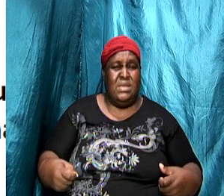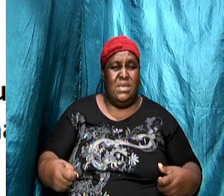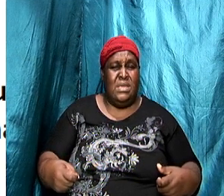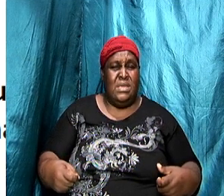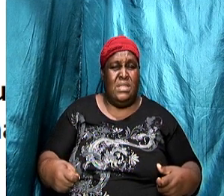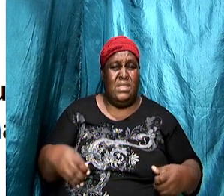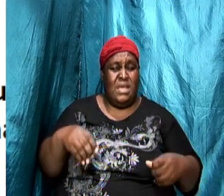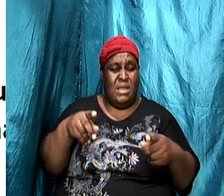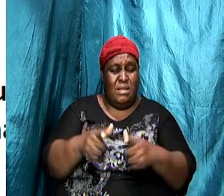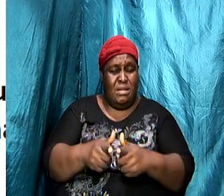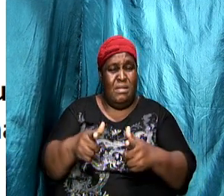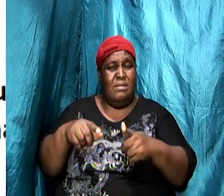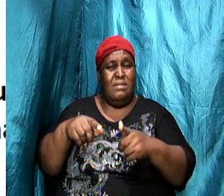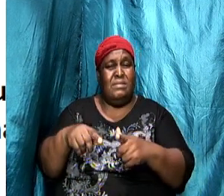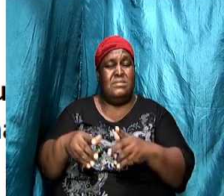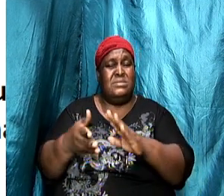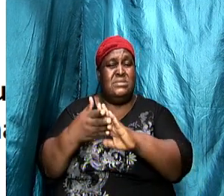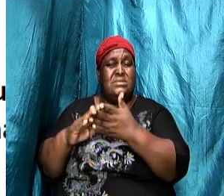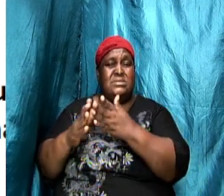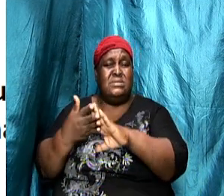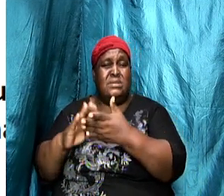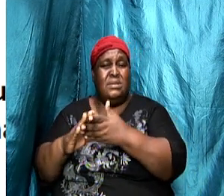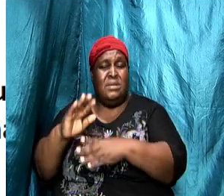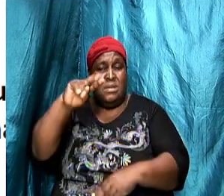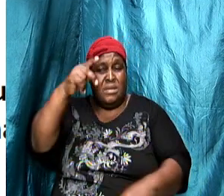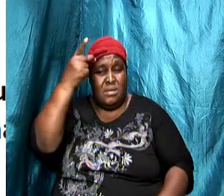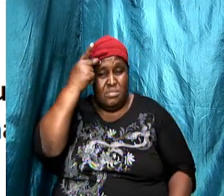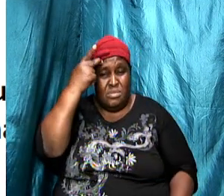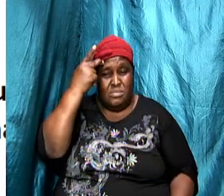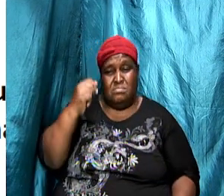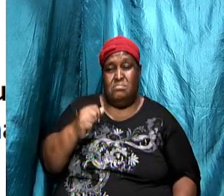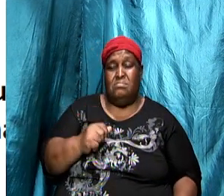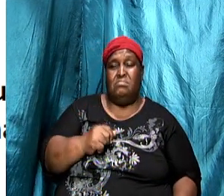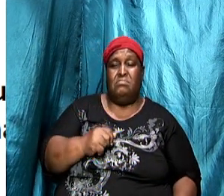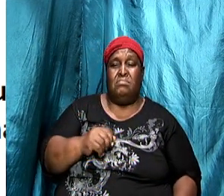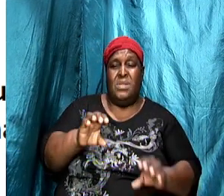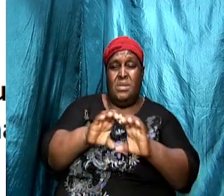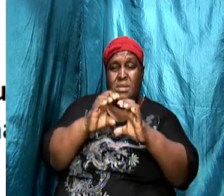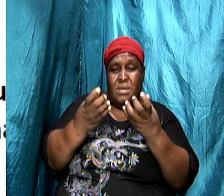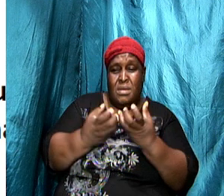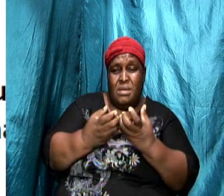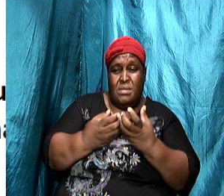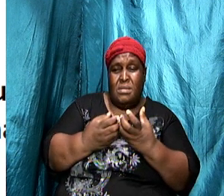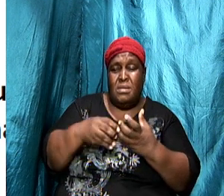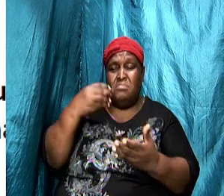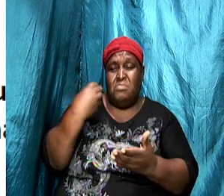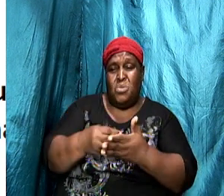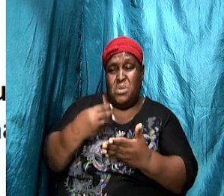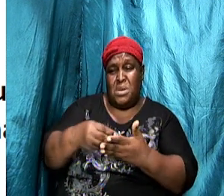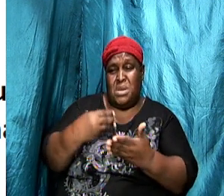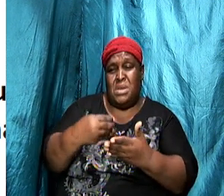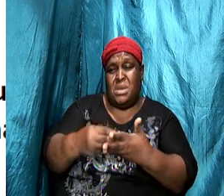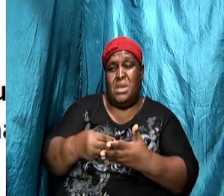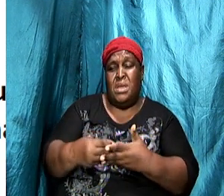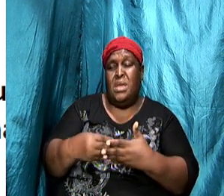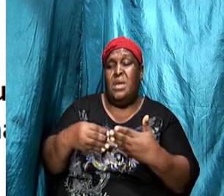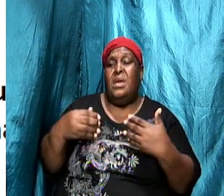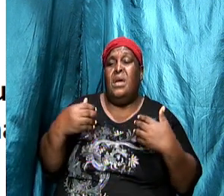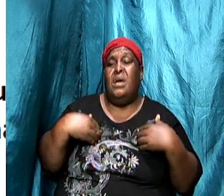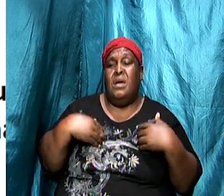city so it had political clothes it had money it had